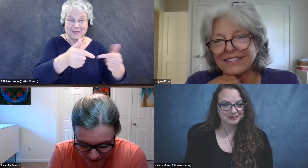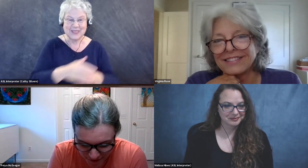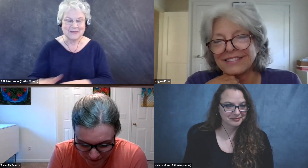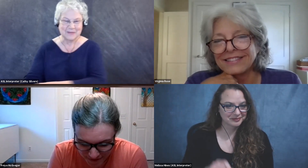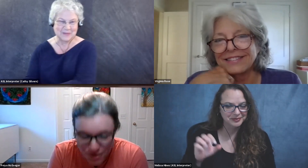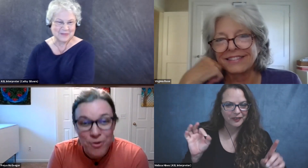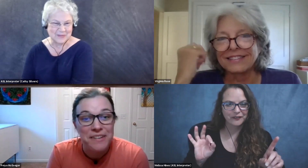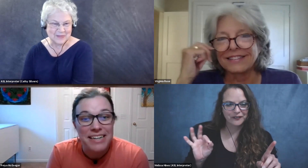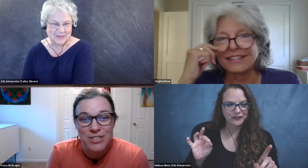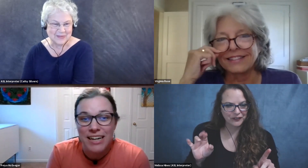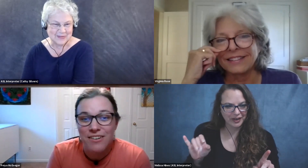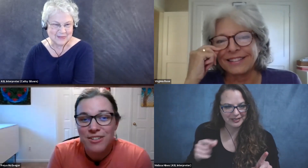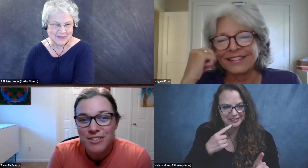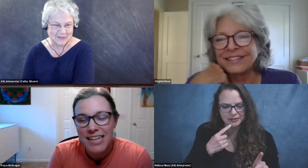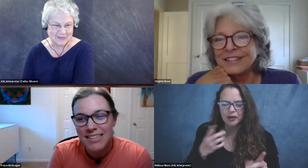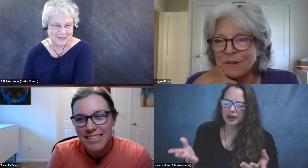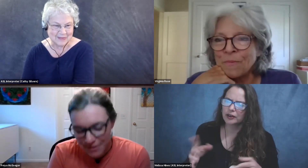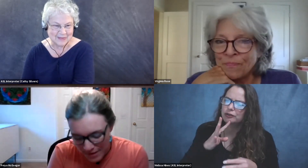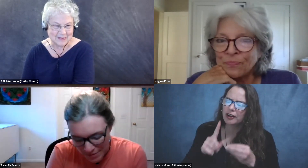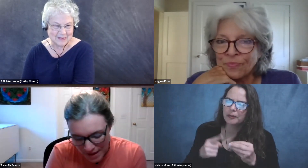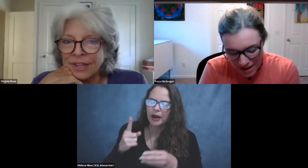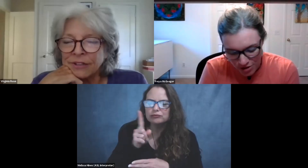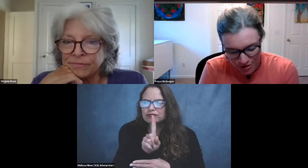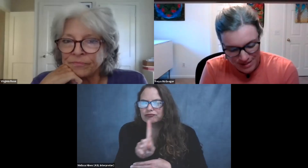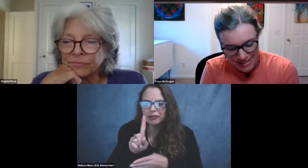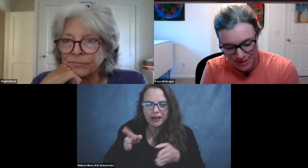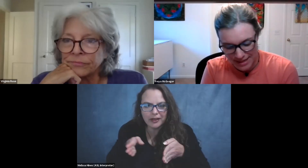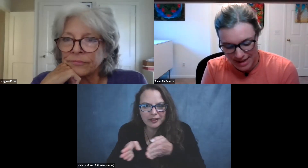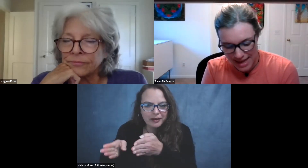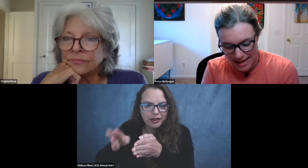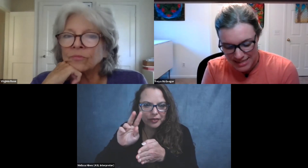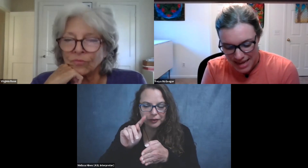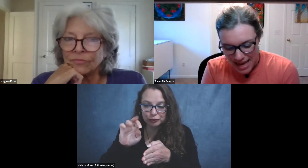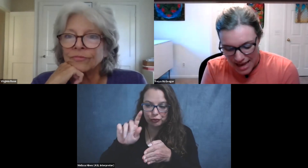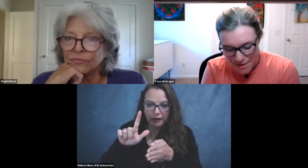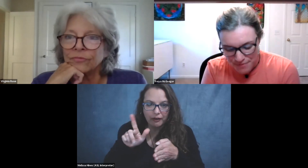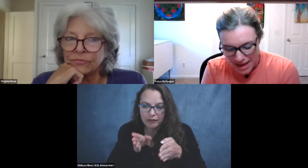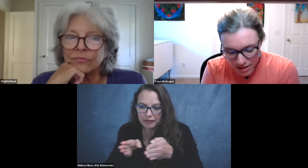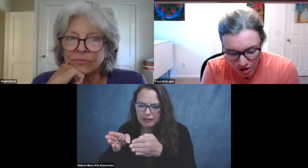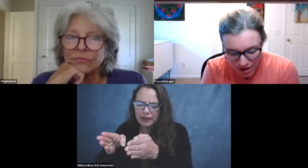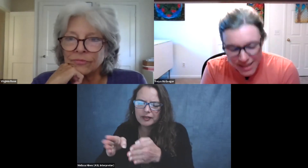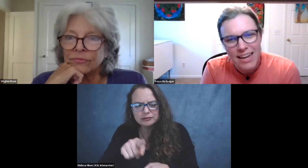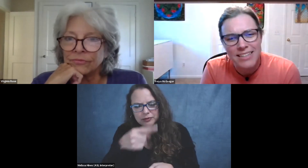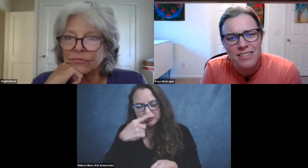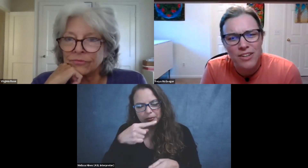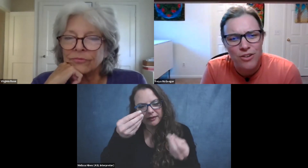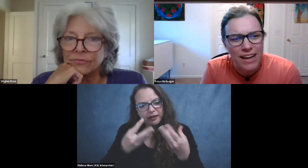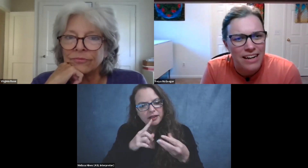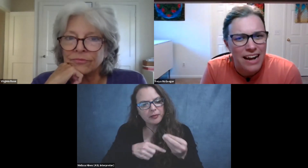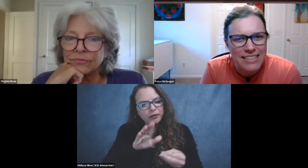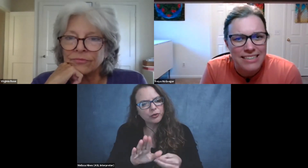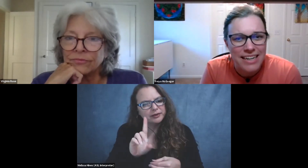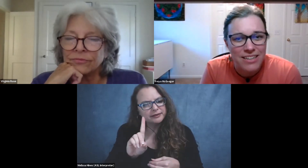speaking of, of moving down the trail, could you tell us a little bit about your disability and, um, how long it has